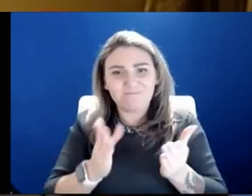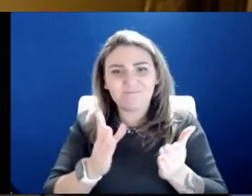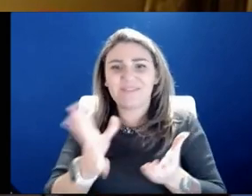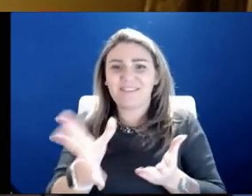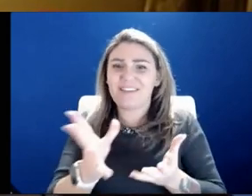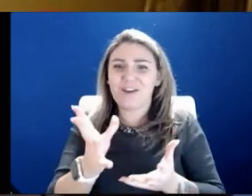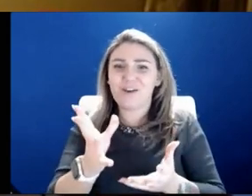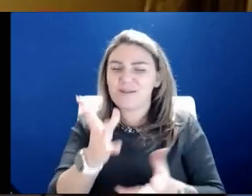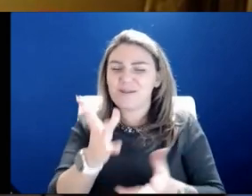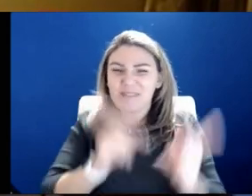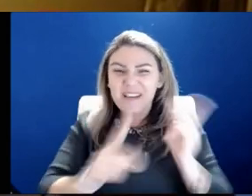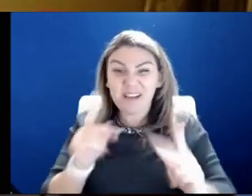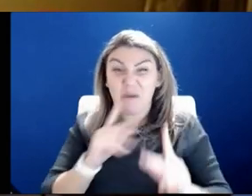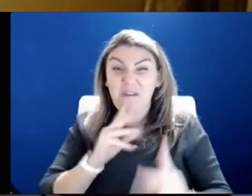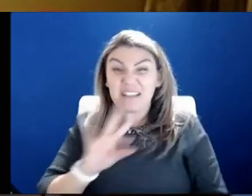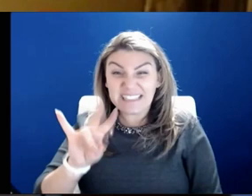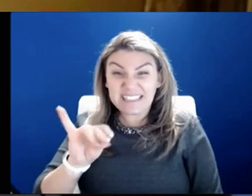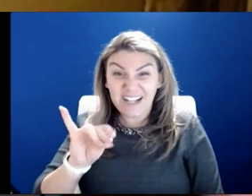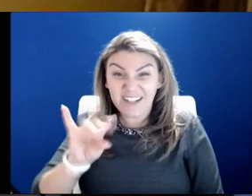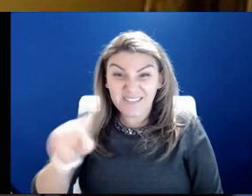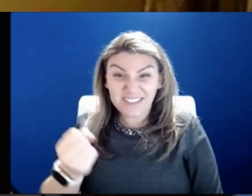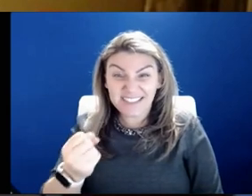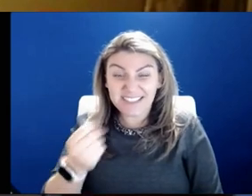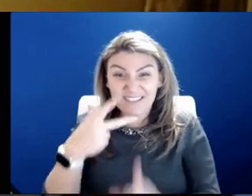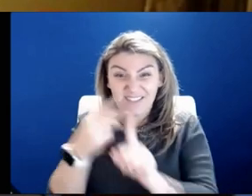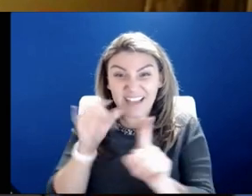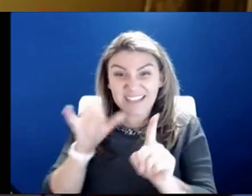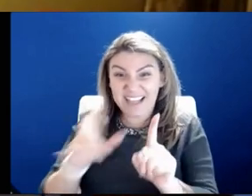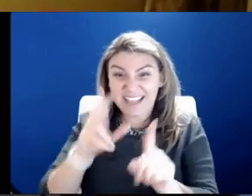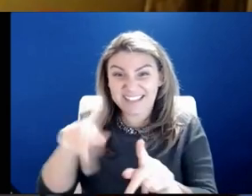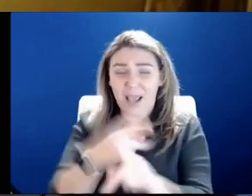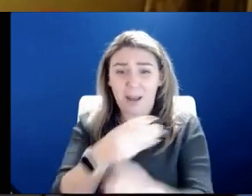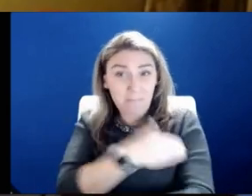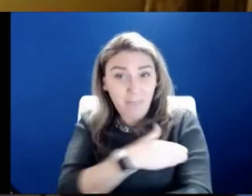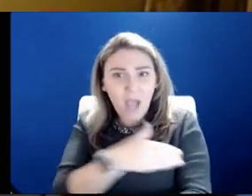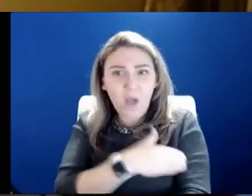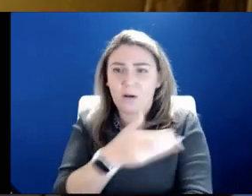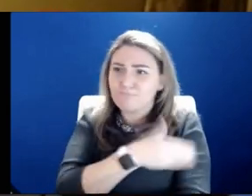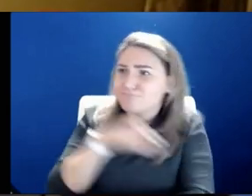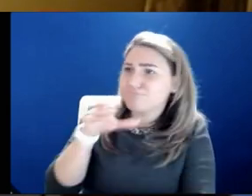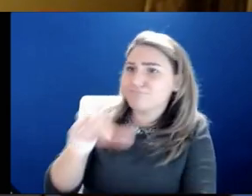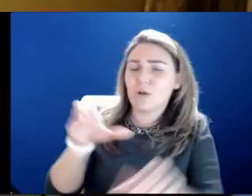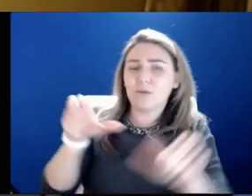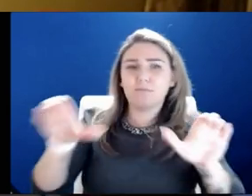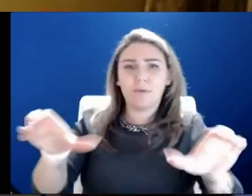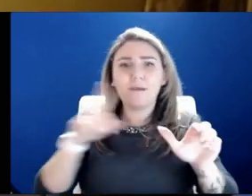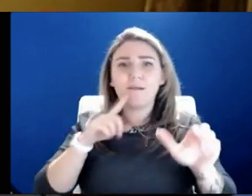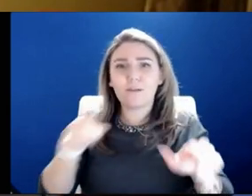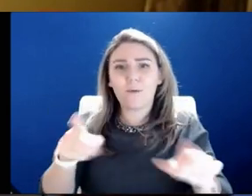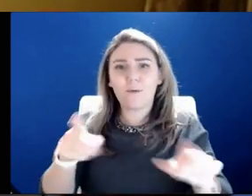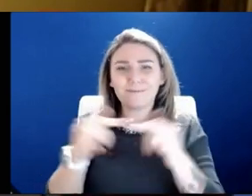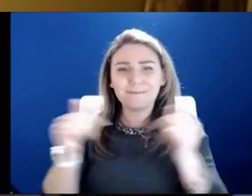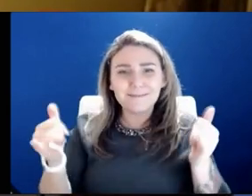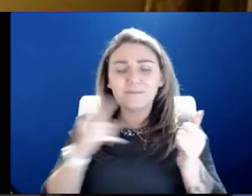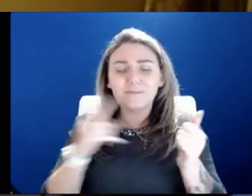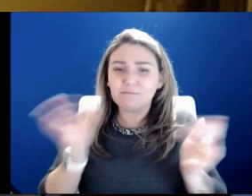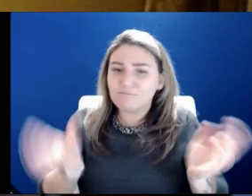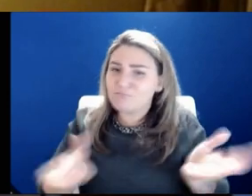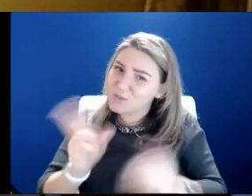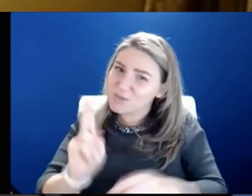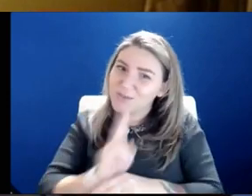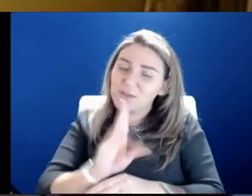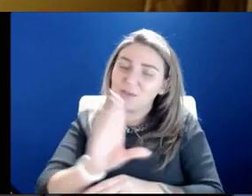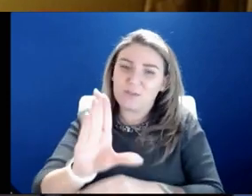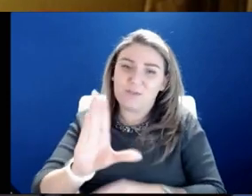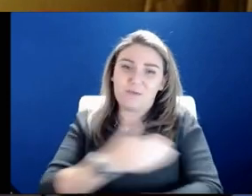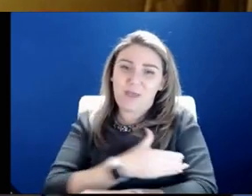70s to get vaccinated. I mean, that's the sort of power that you all have, too. And so I encourage you to keep using it. And